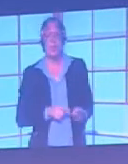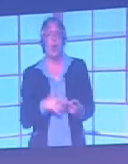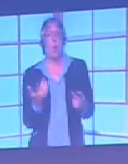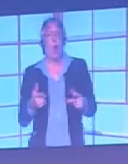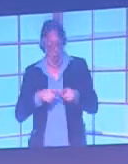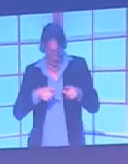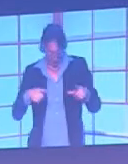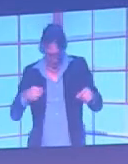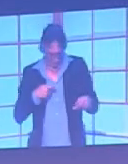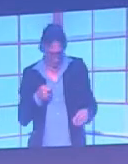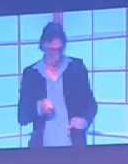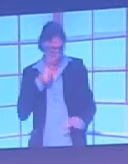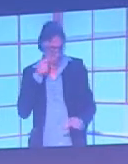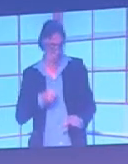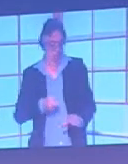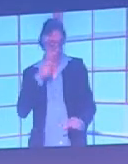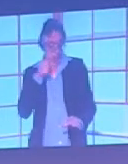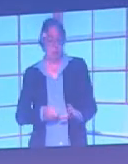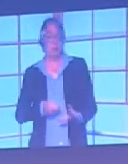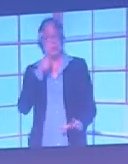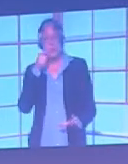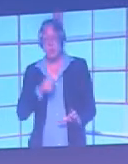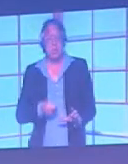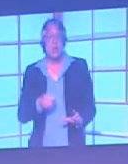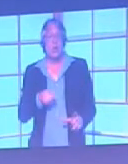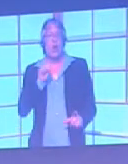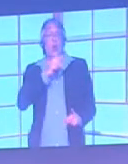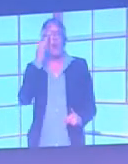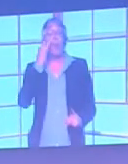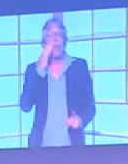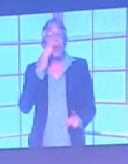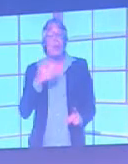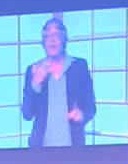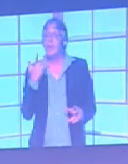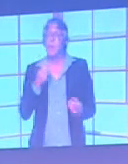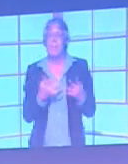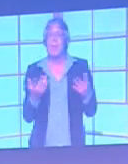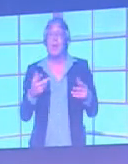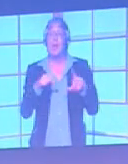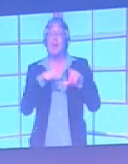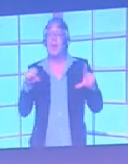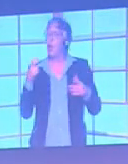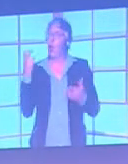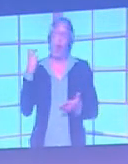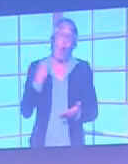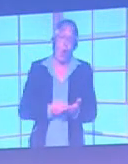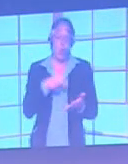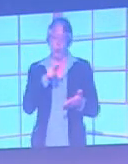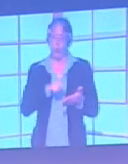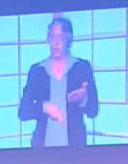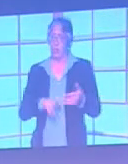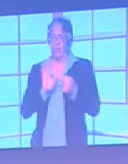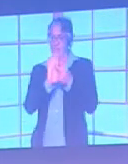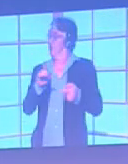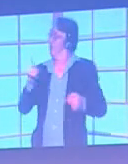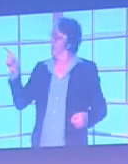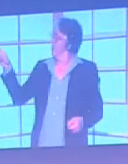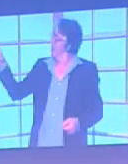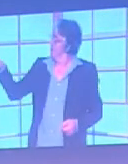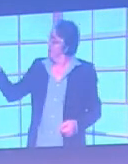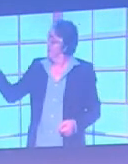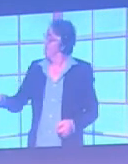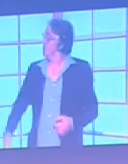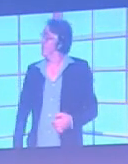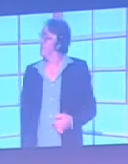actually legible to colour blind people. So, let's have a look at that. It's not a very good image, I'm afraid.